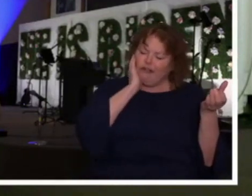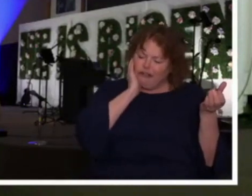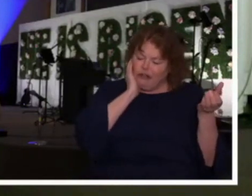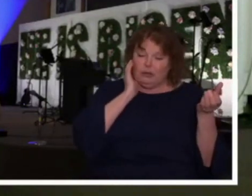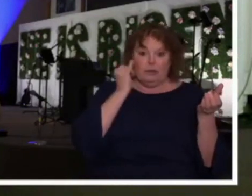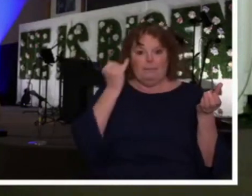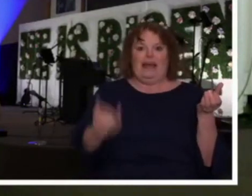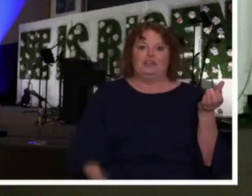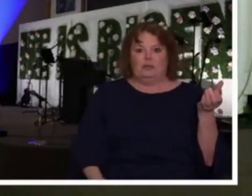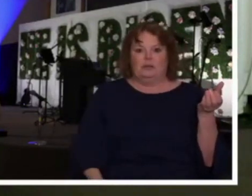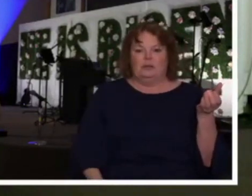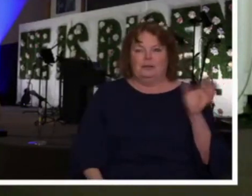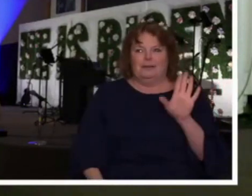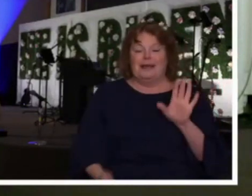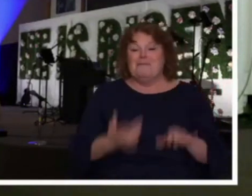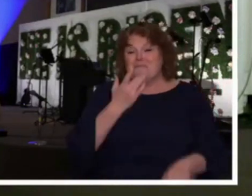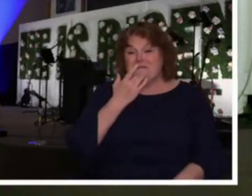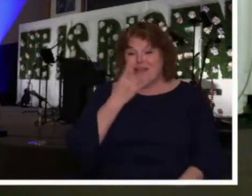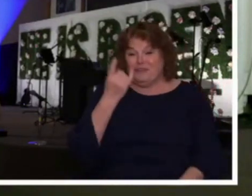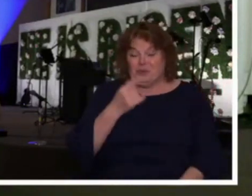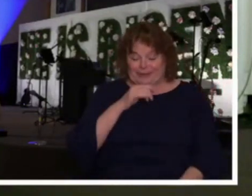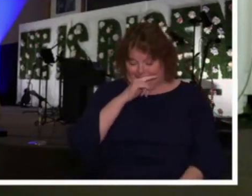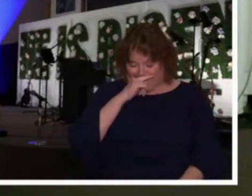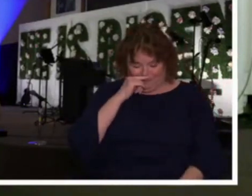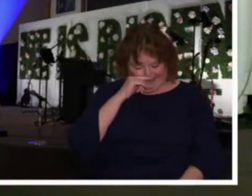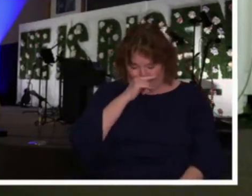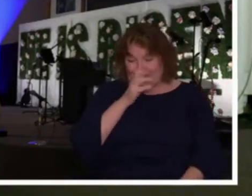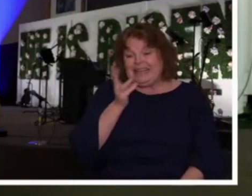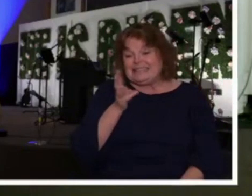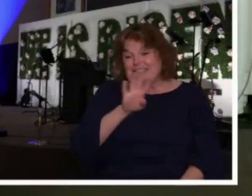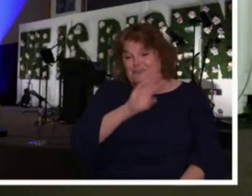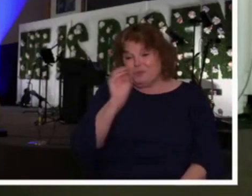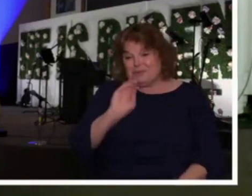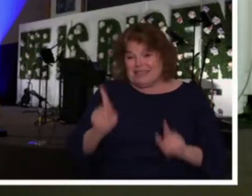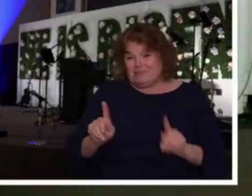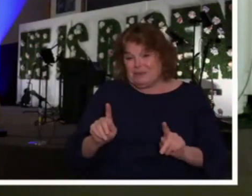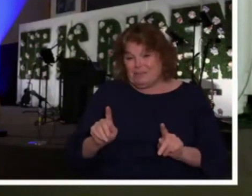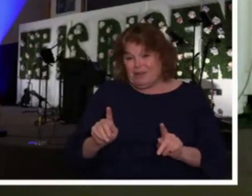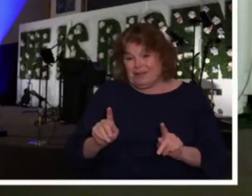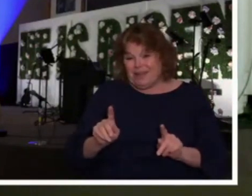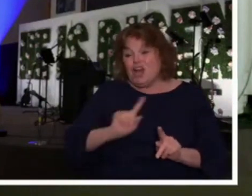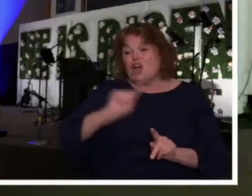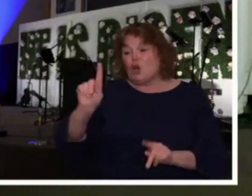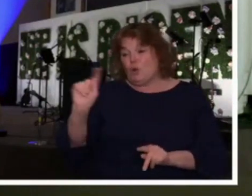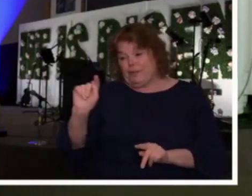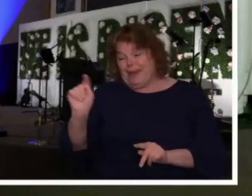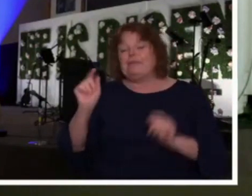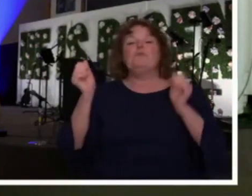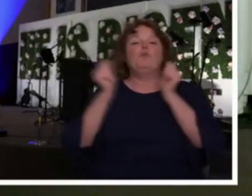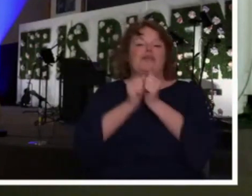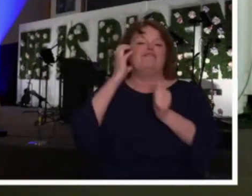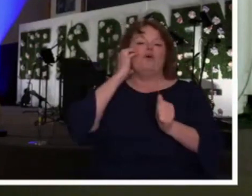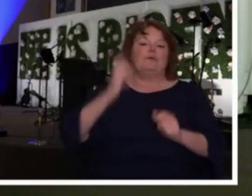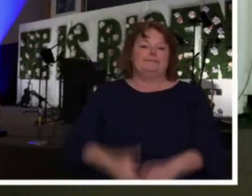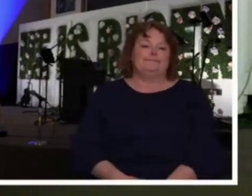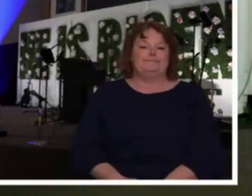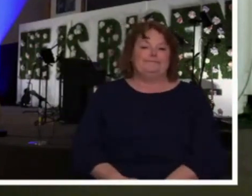And then my favorite, 64 percent of people would not think of going to the toilet without their phone.